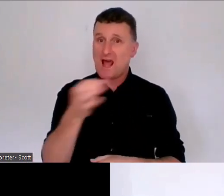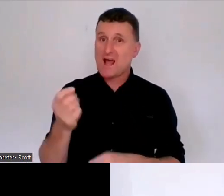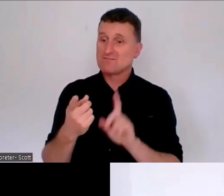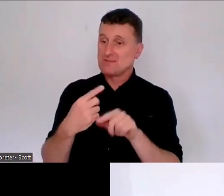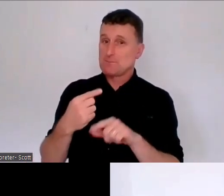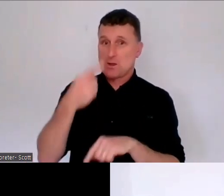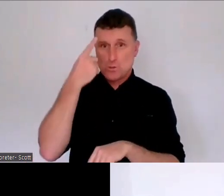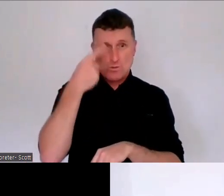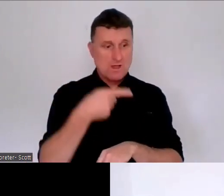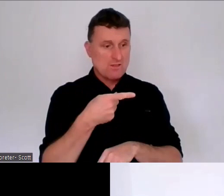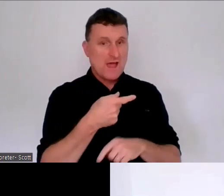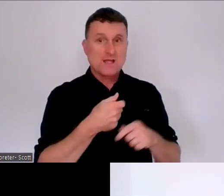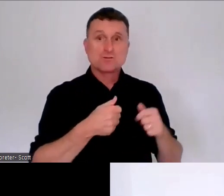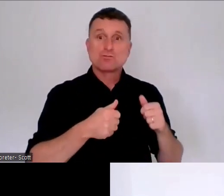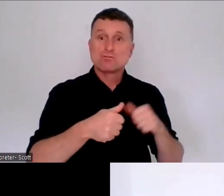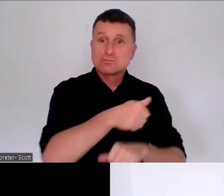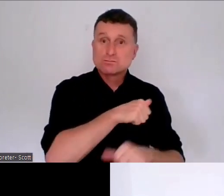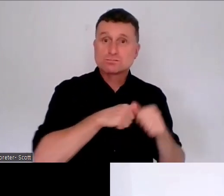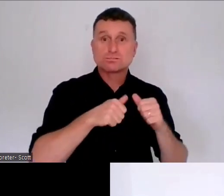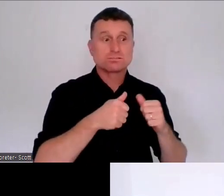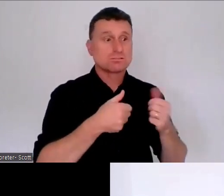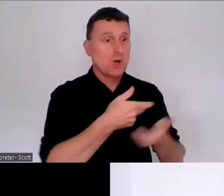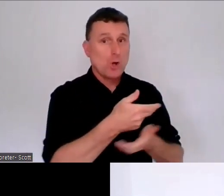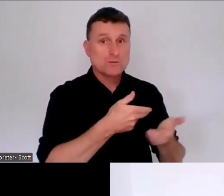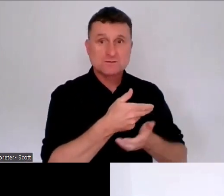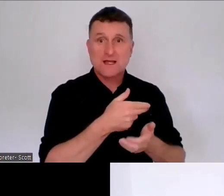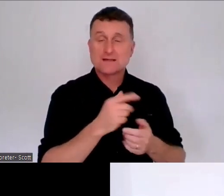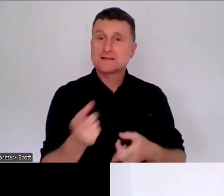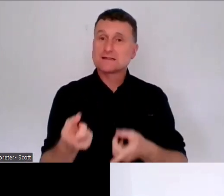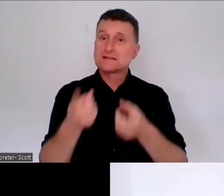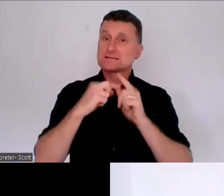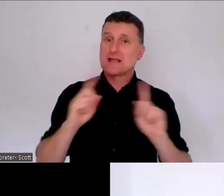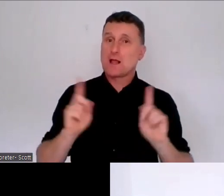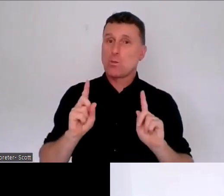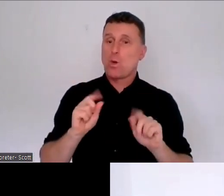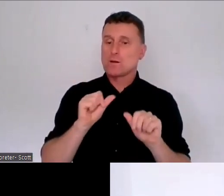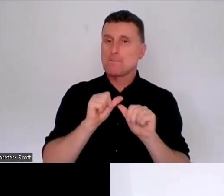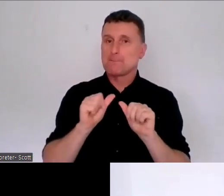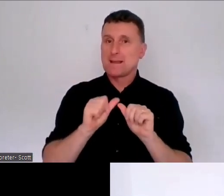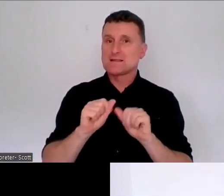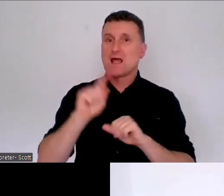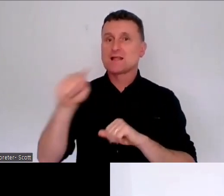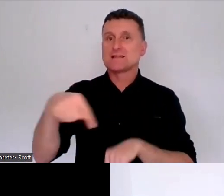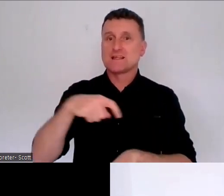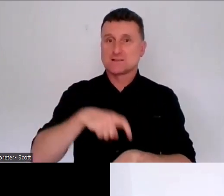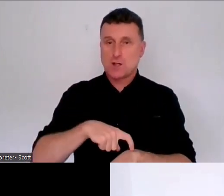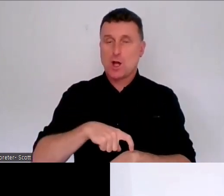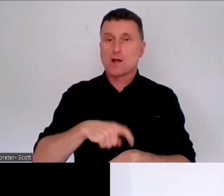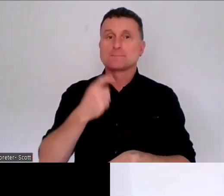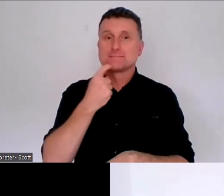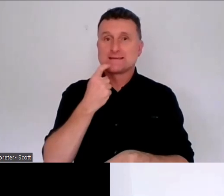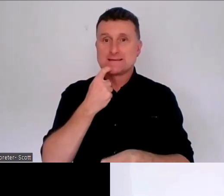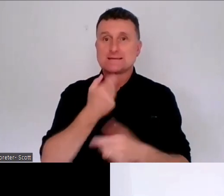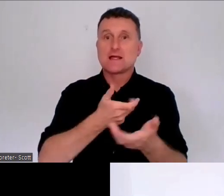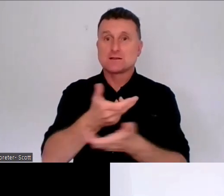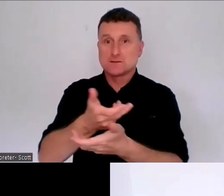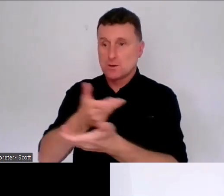what could we do better next time to make second round even more accessible?